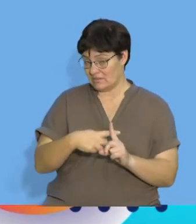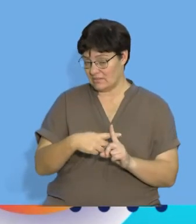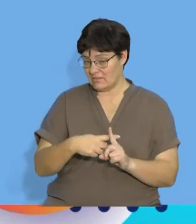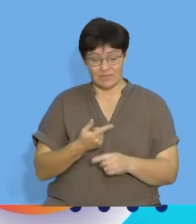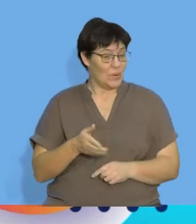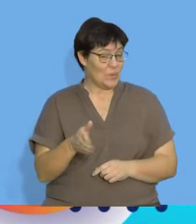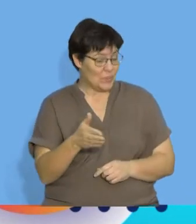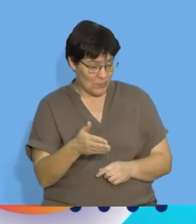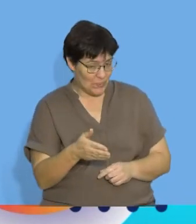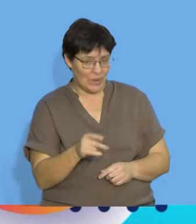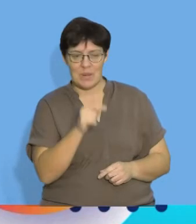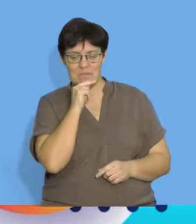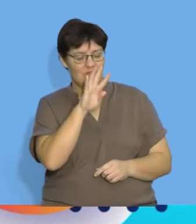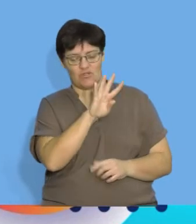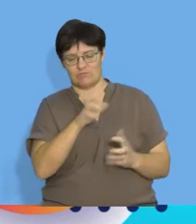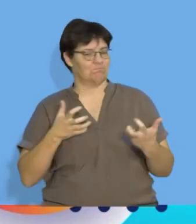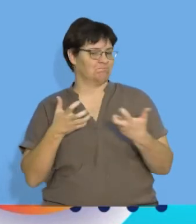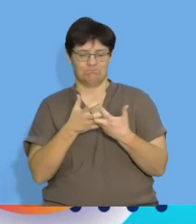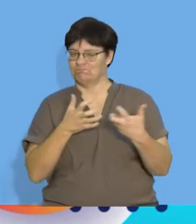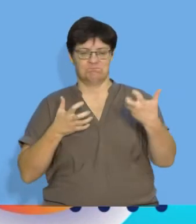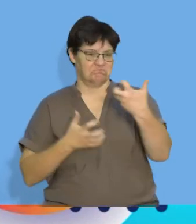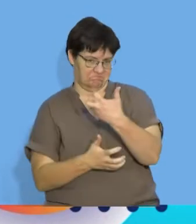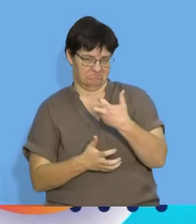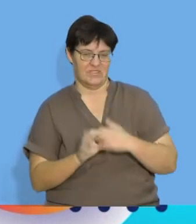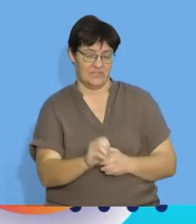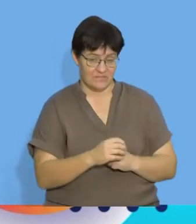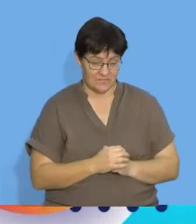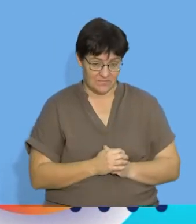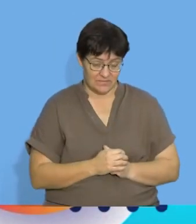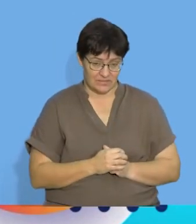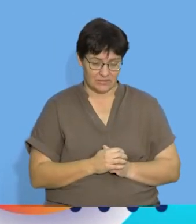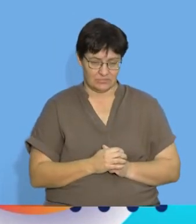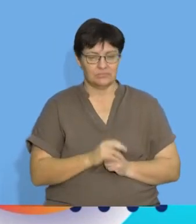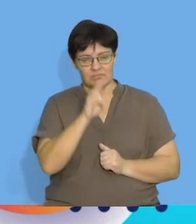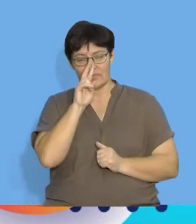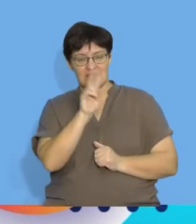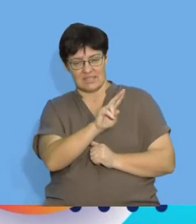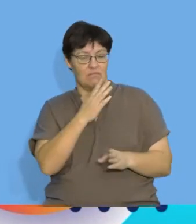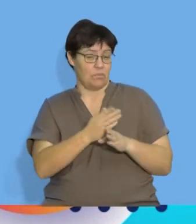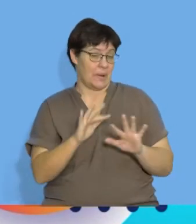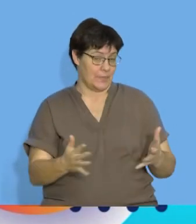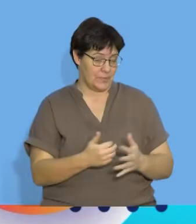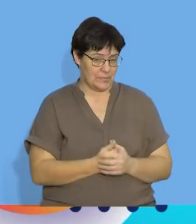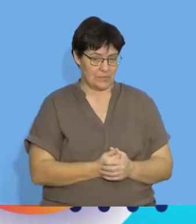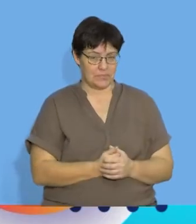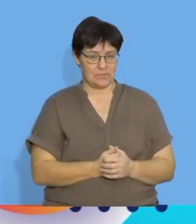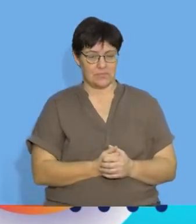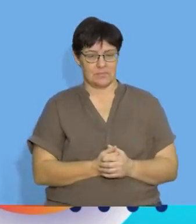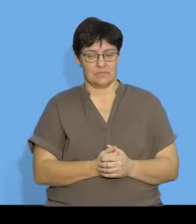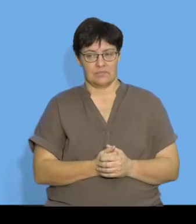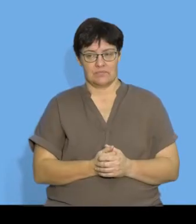If it's not a whole number that means that 40 is not a term in the sequence. Let's look at the board to see if it works.